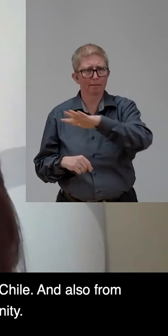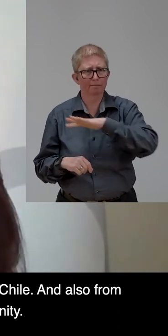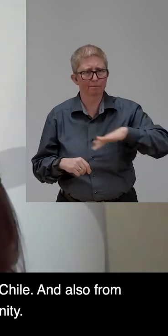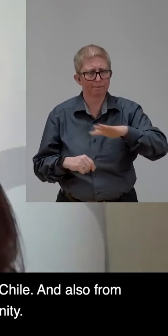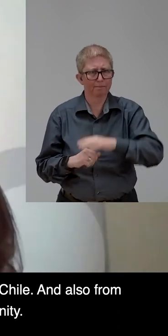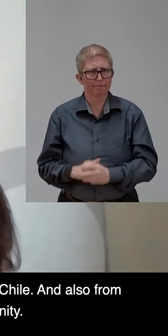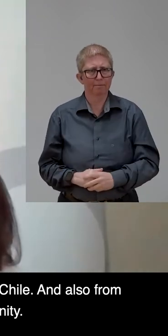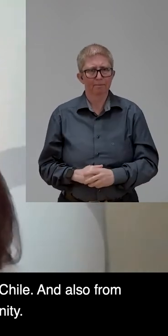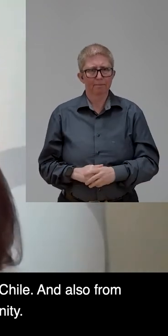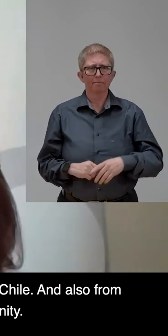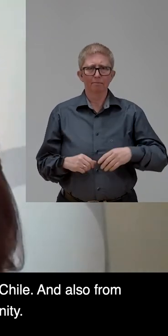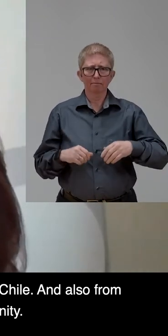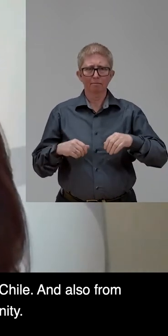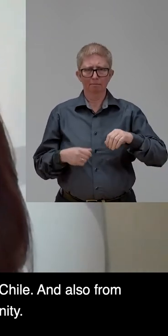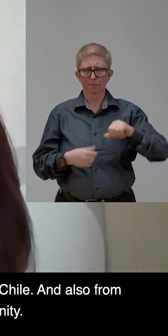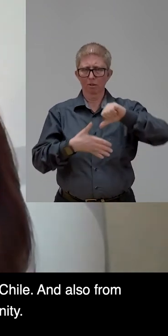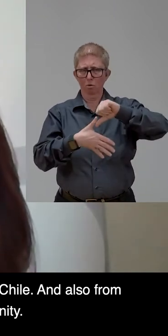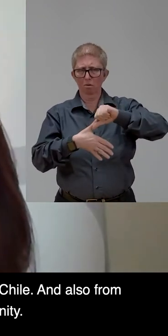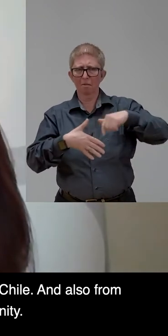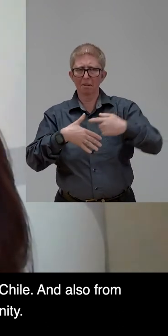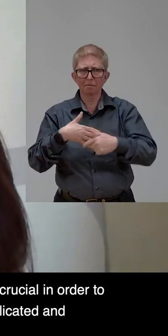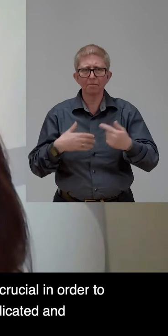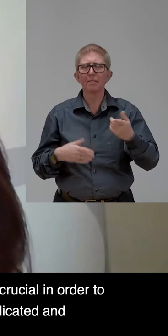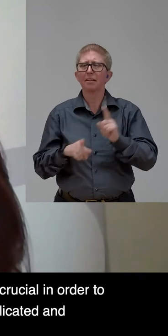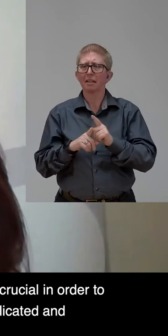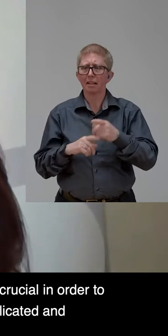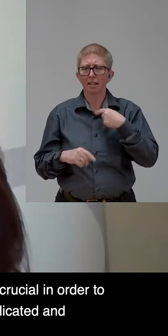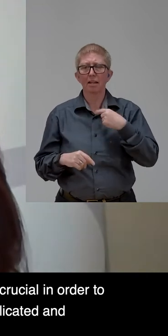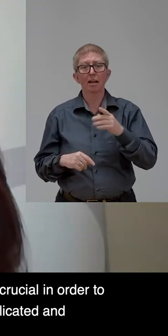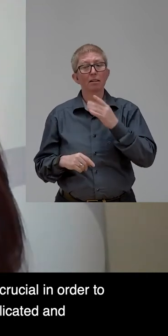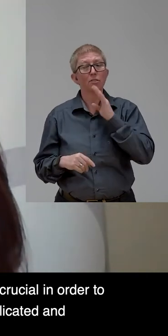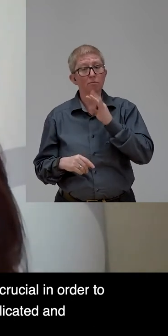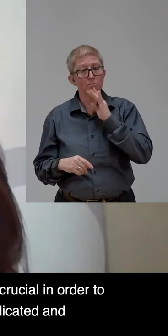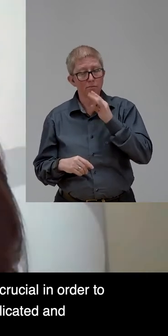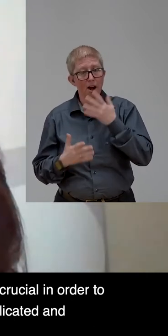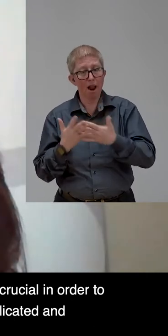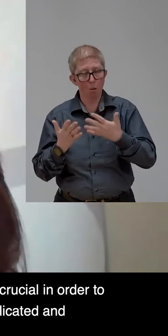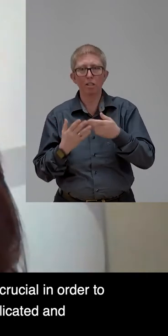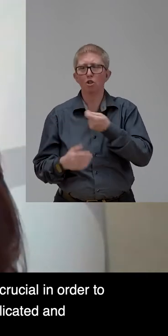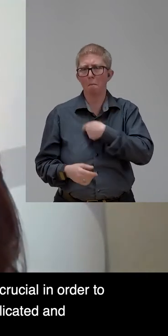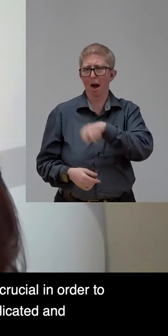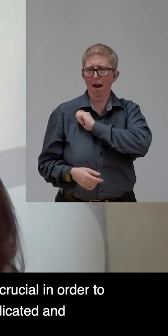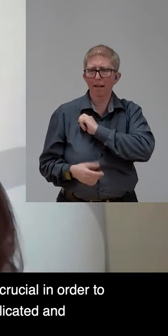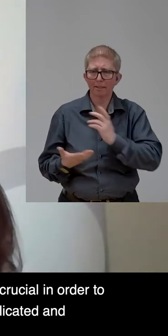from the Latin American and Spanish speaker community. We, however, we do believe that